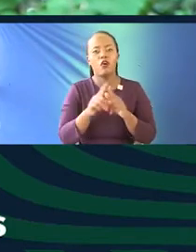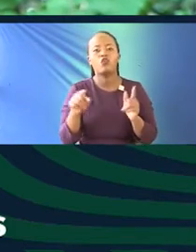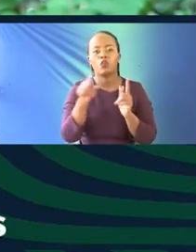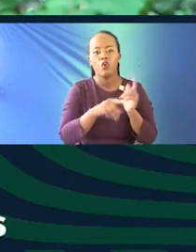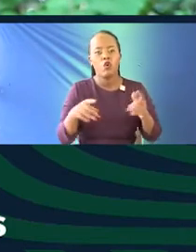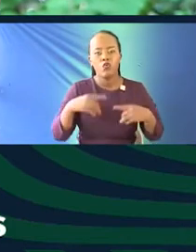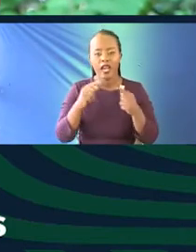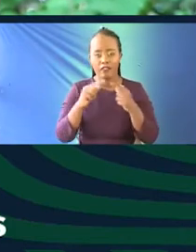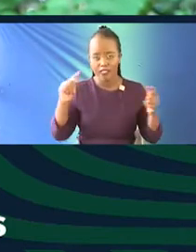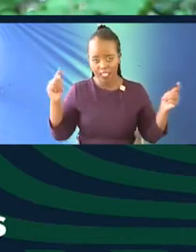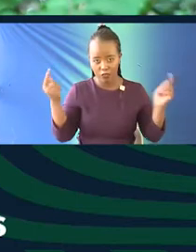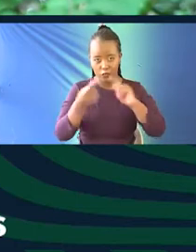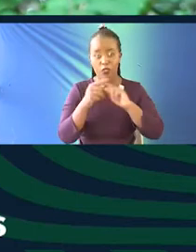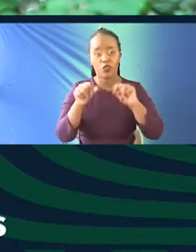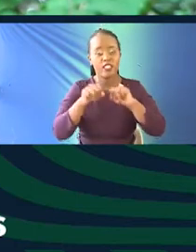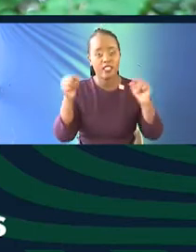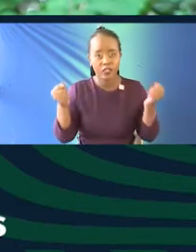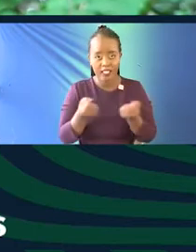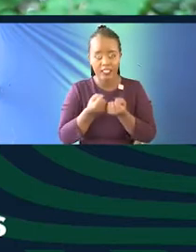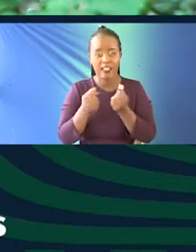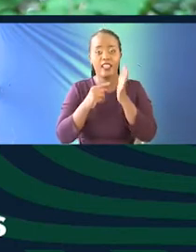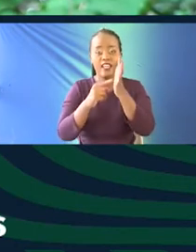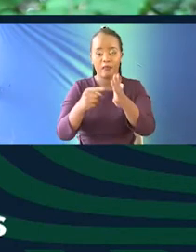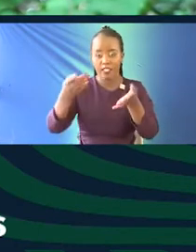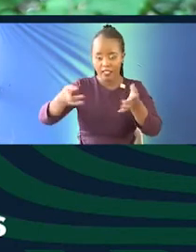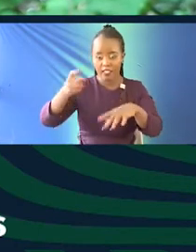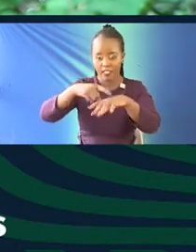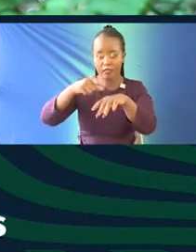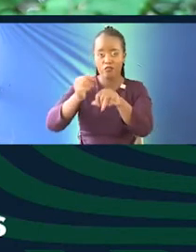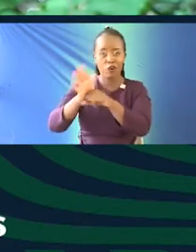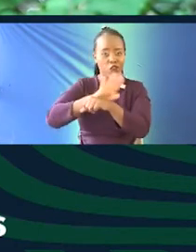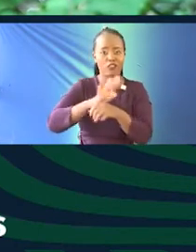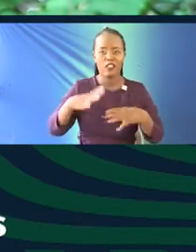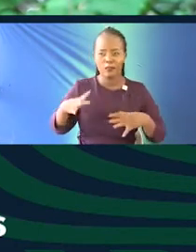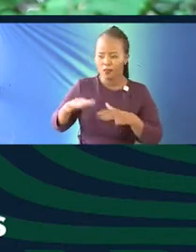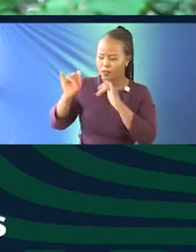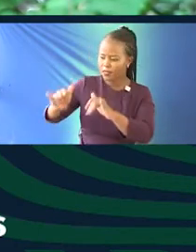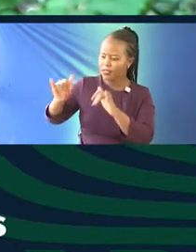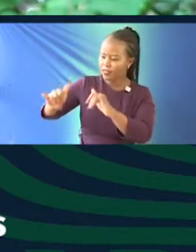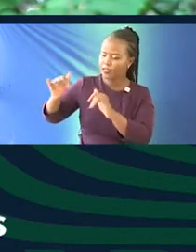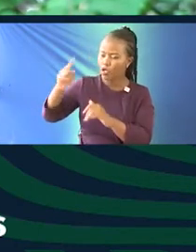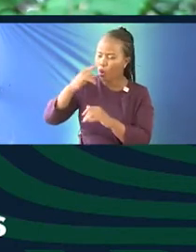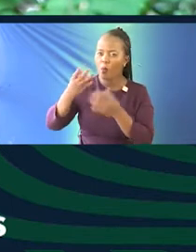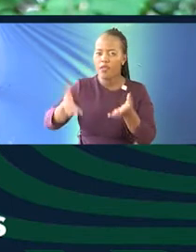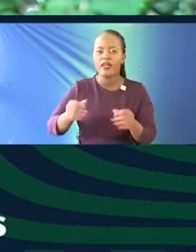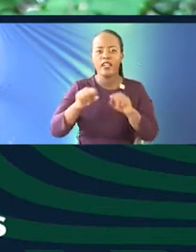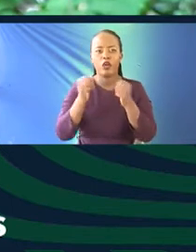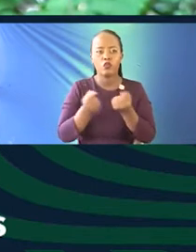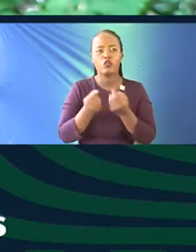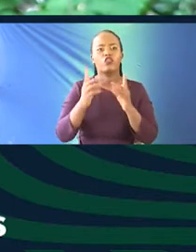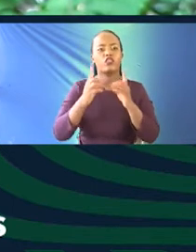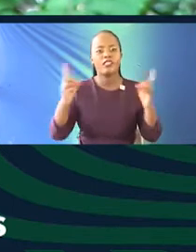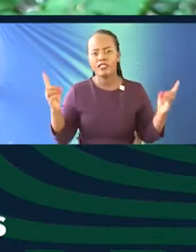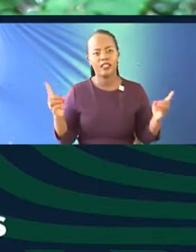see the transformation in the society, especially with COVID now. People have to stay indoors or social distance. Now they do a lot more